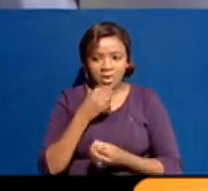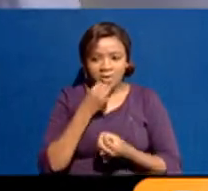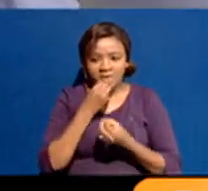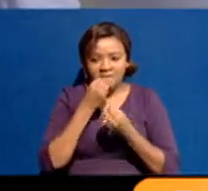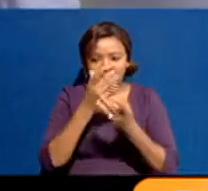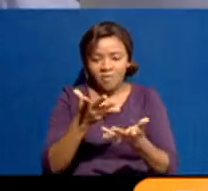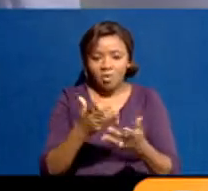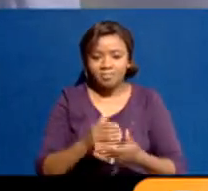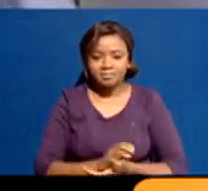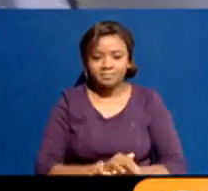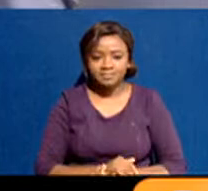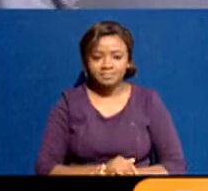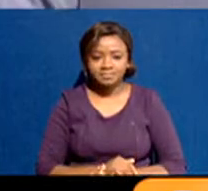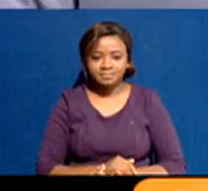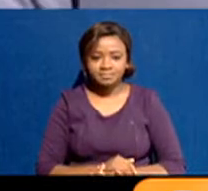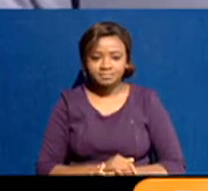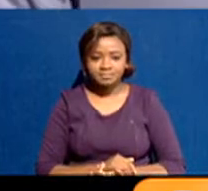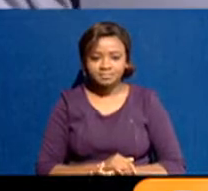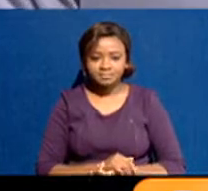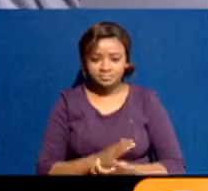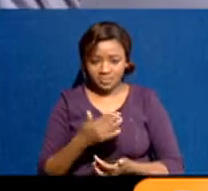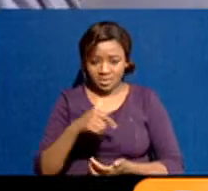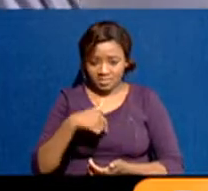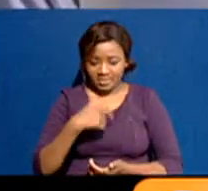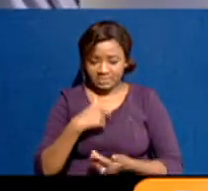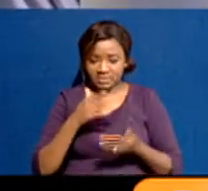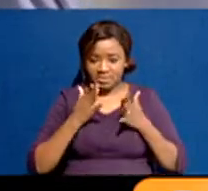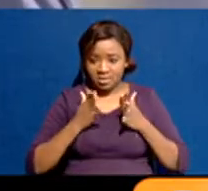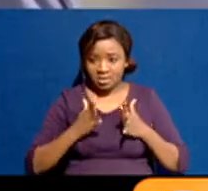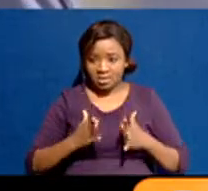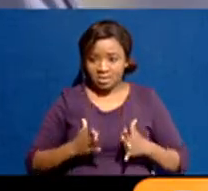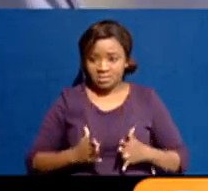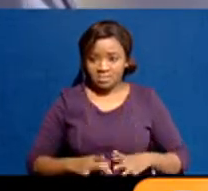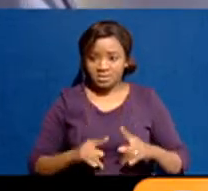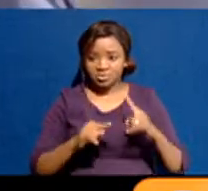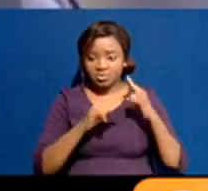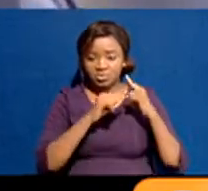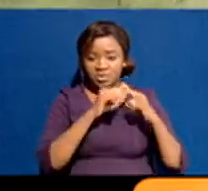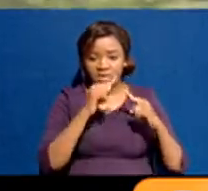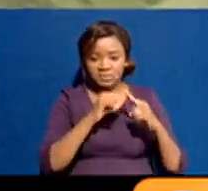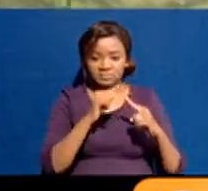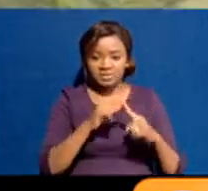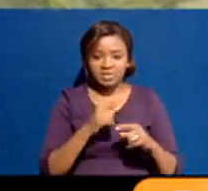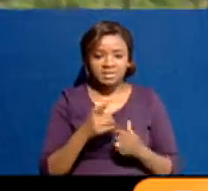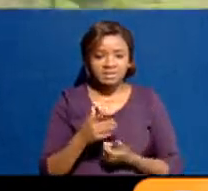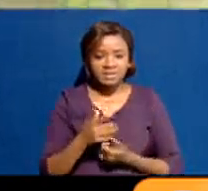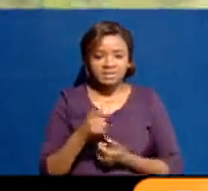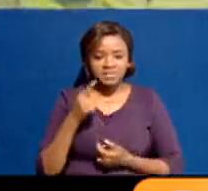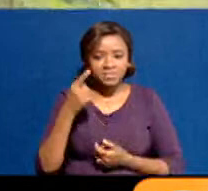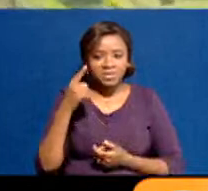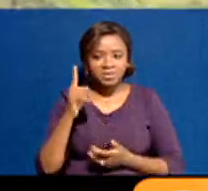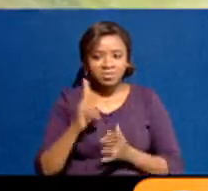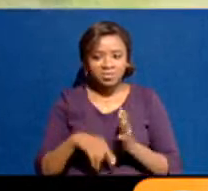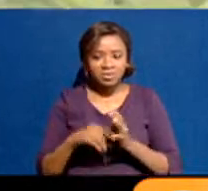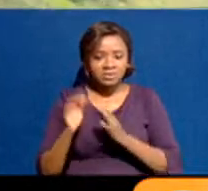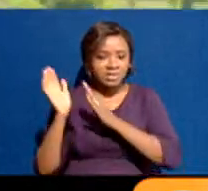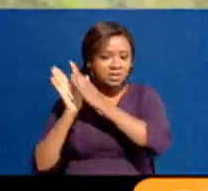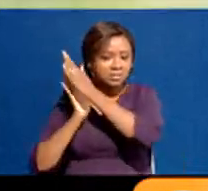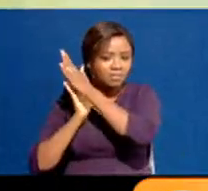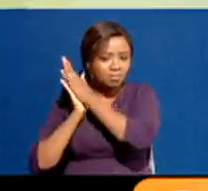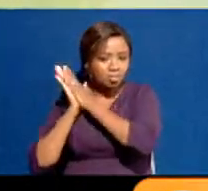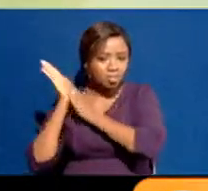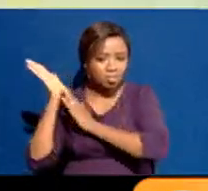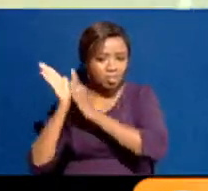experience. This relates to Mungiki, that particular group that